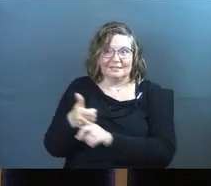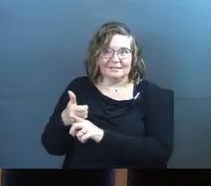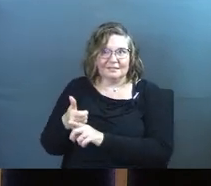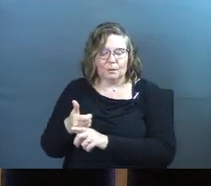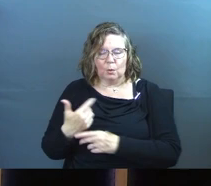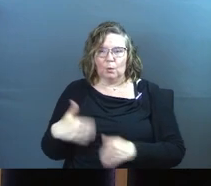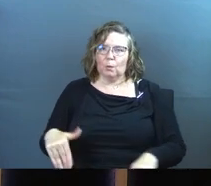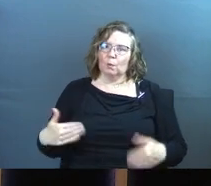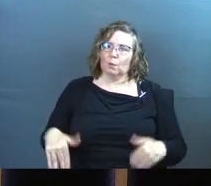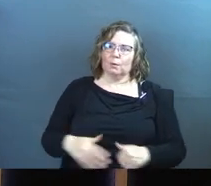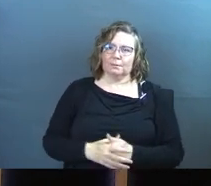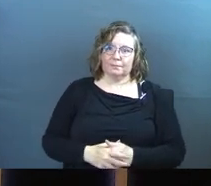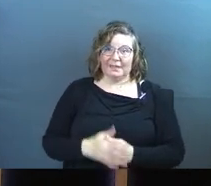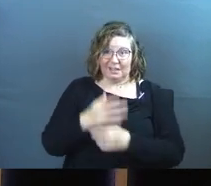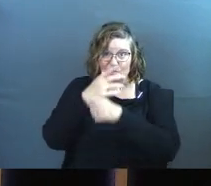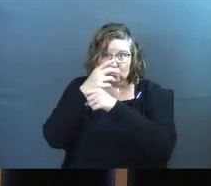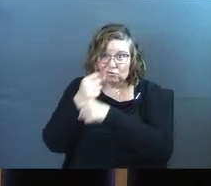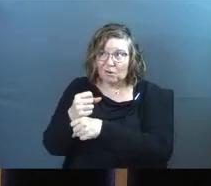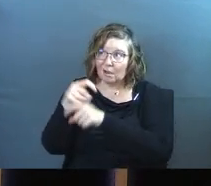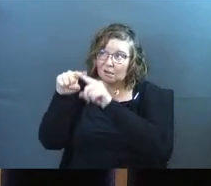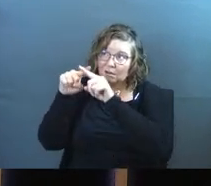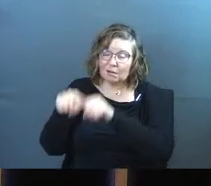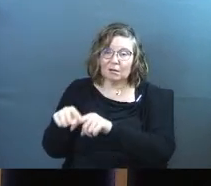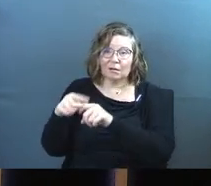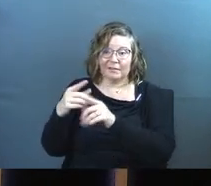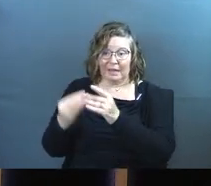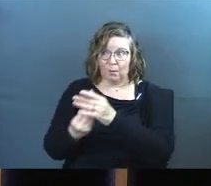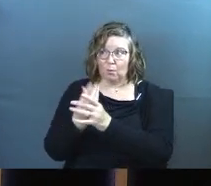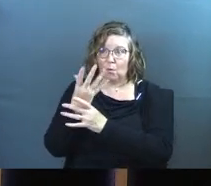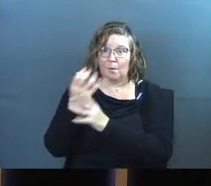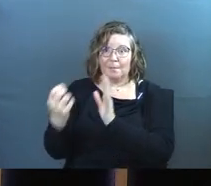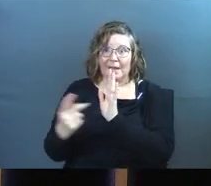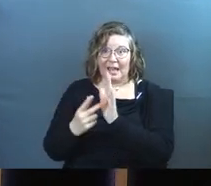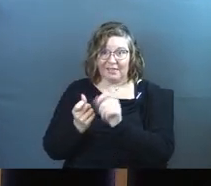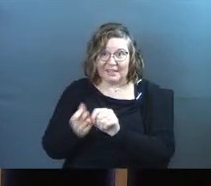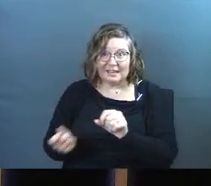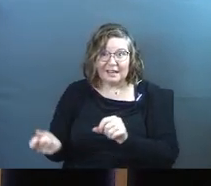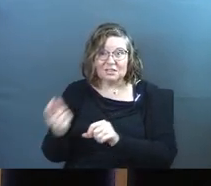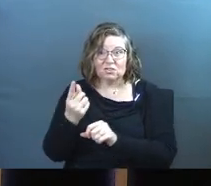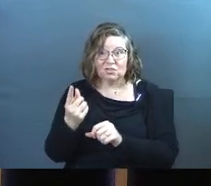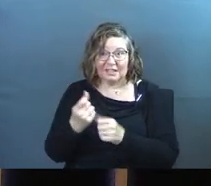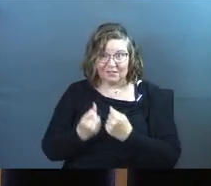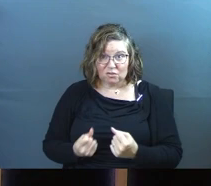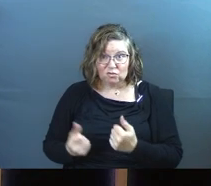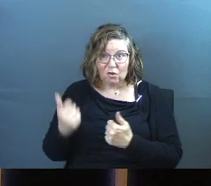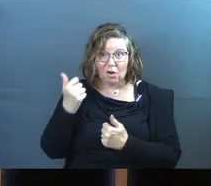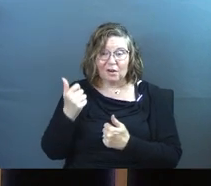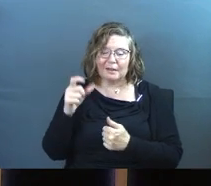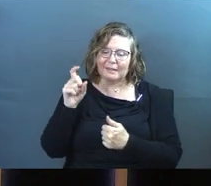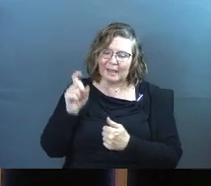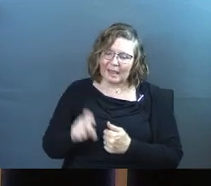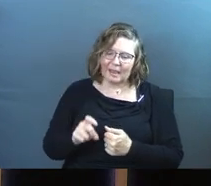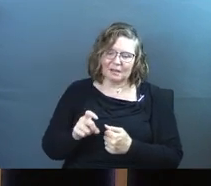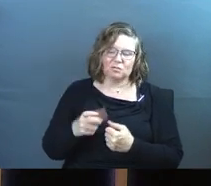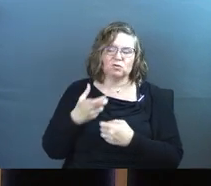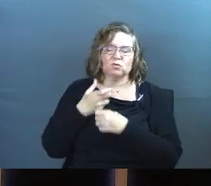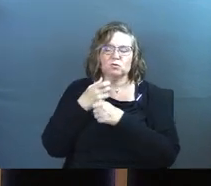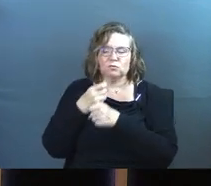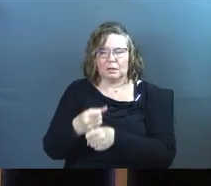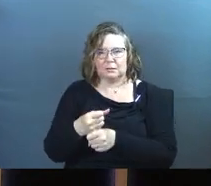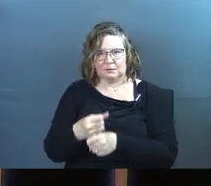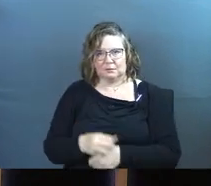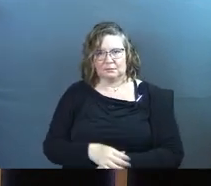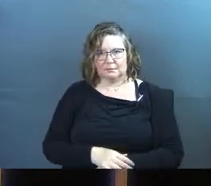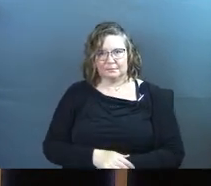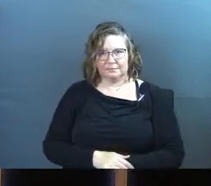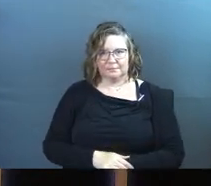to them? And to trust God that the field would come back the next year even stronger, they had to trust.